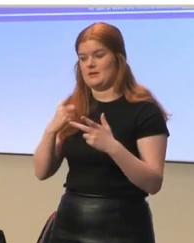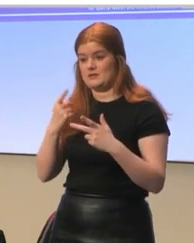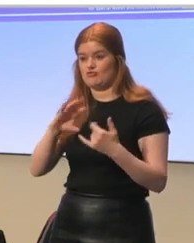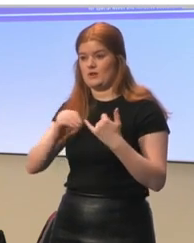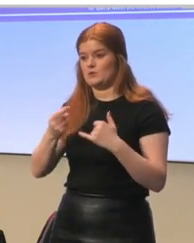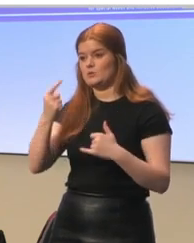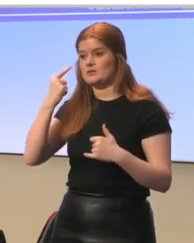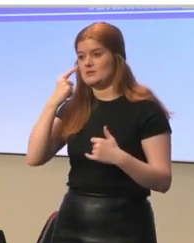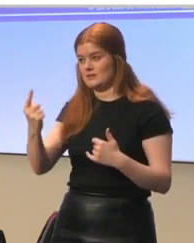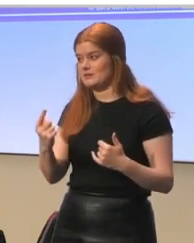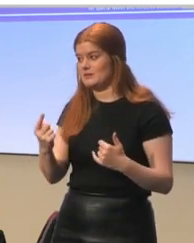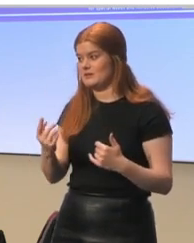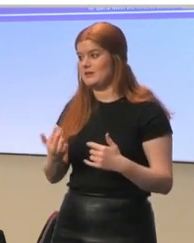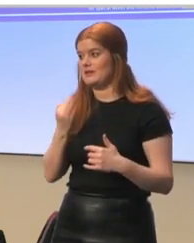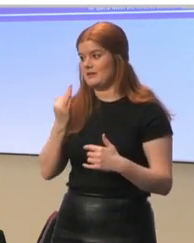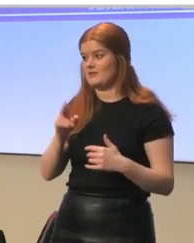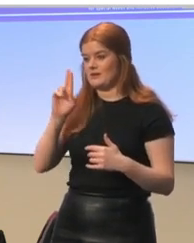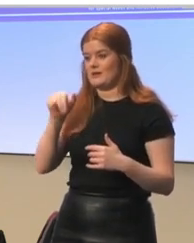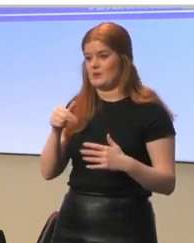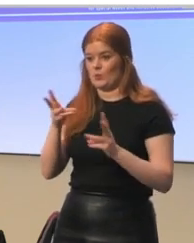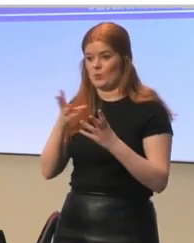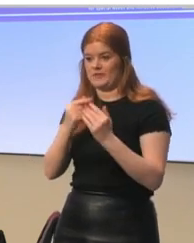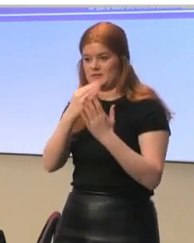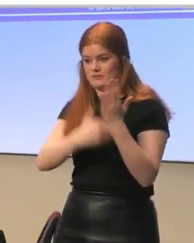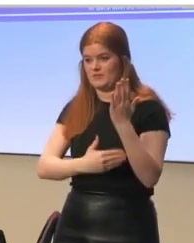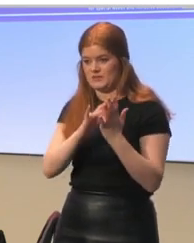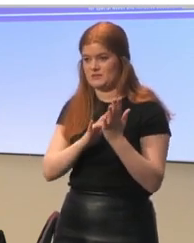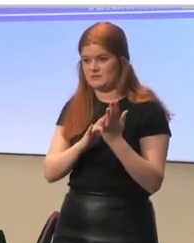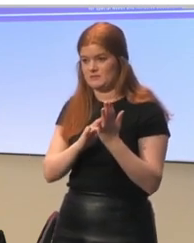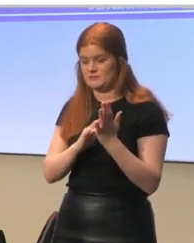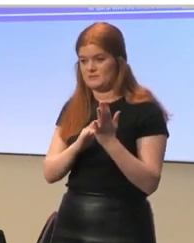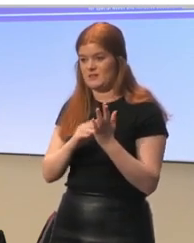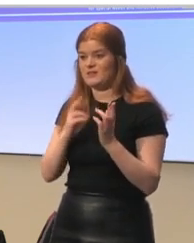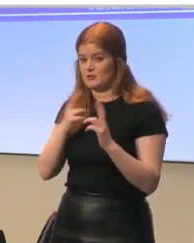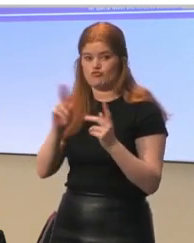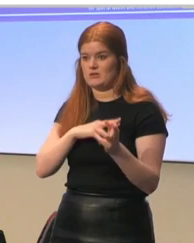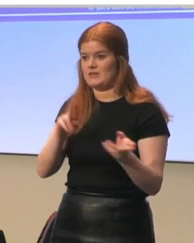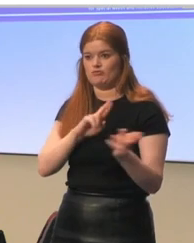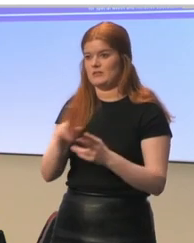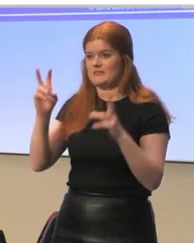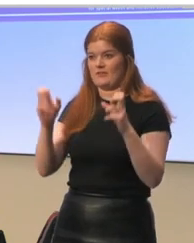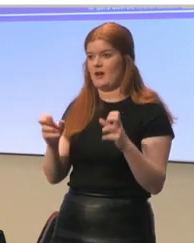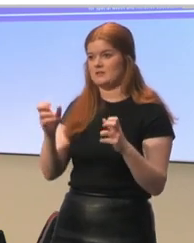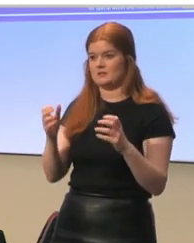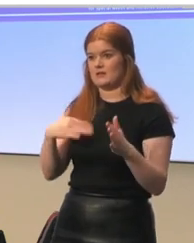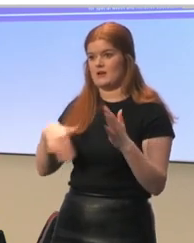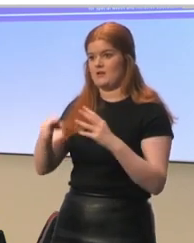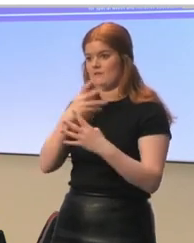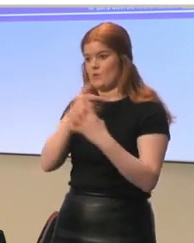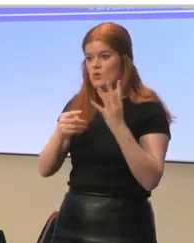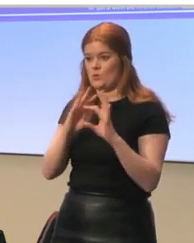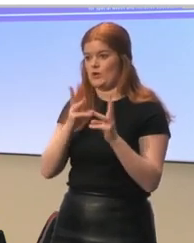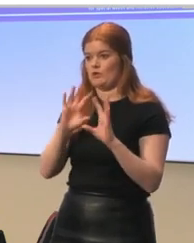if they can work with it. And these, we defined for working groups